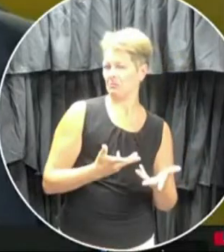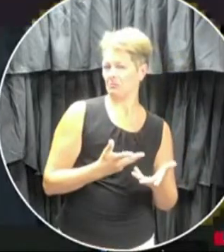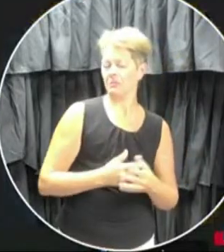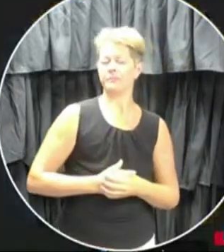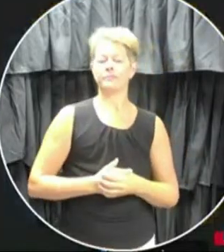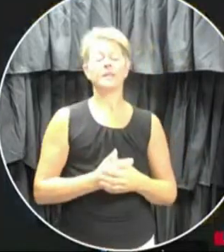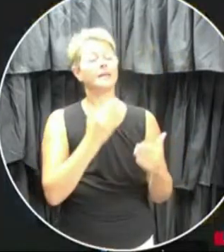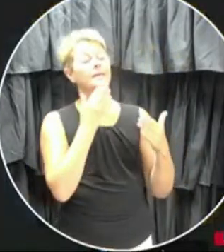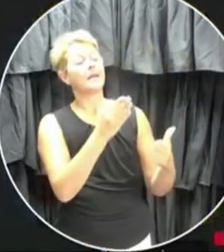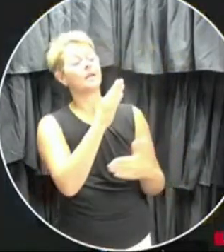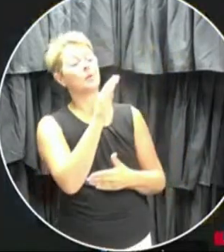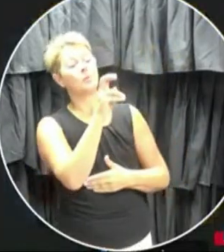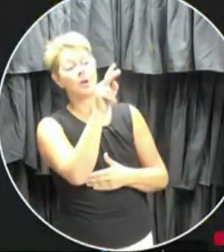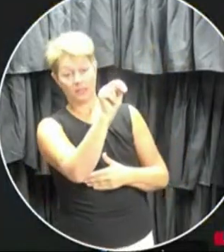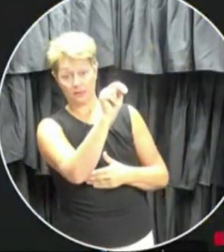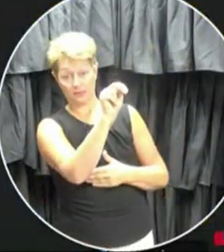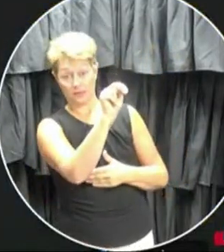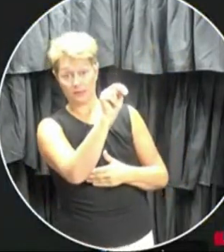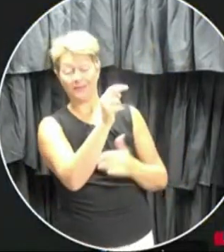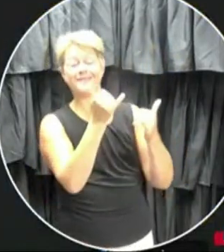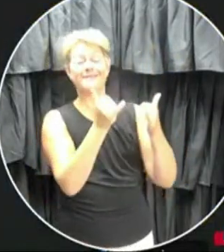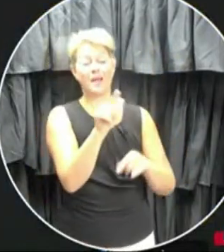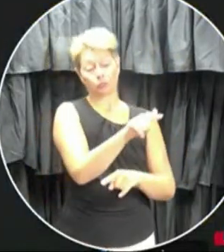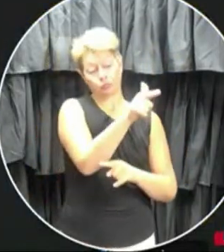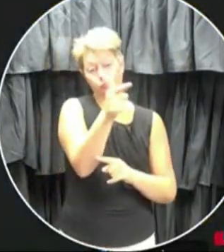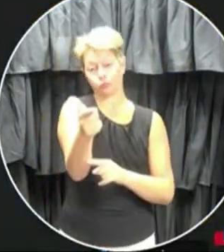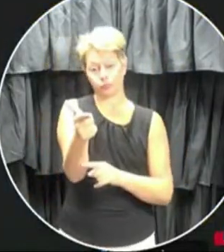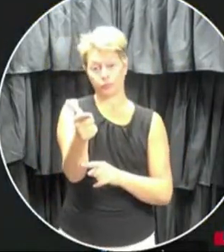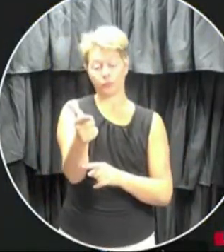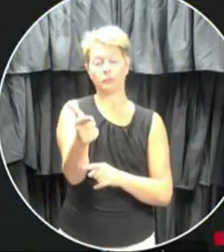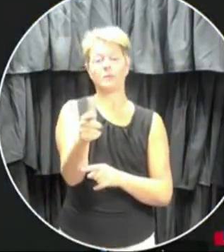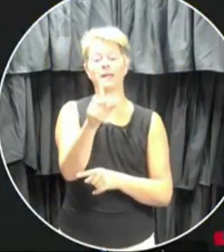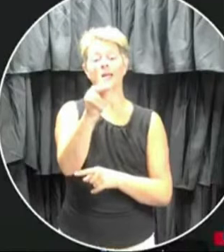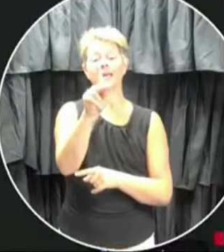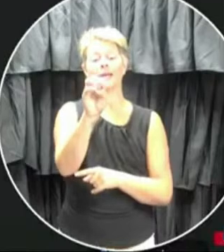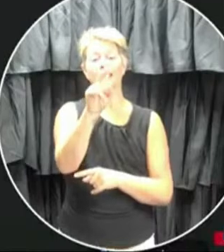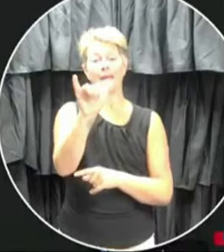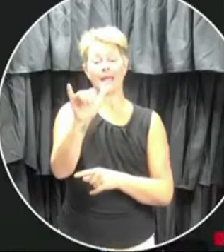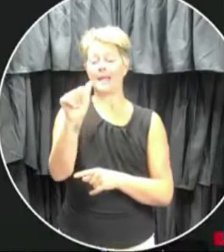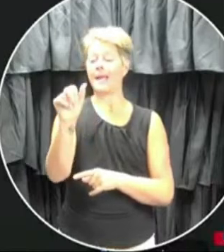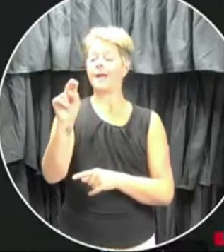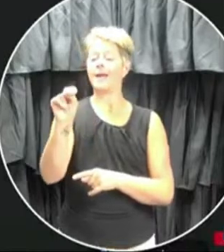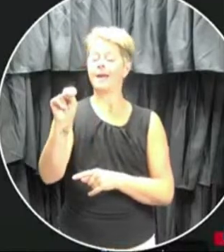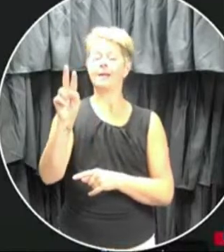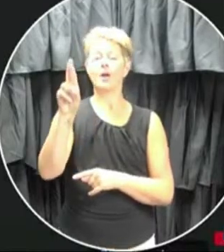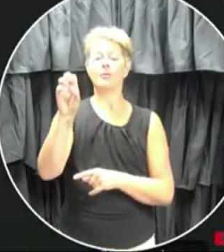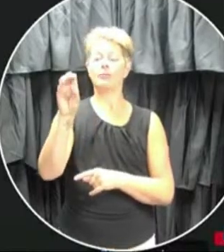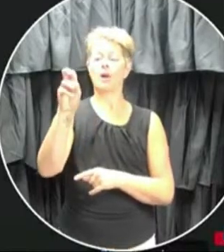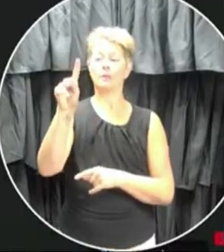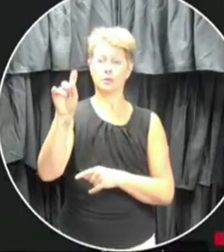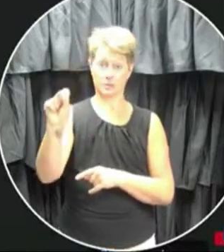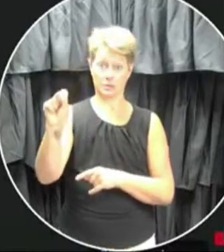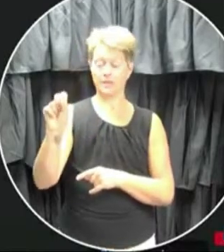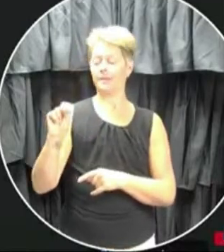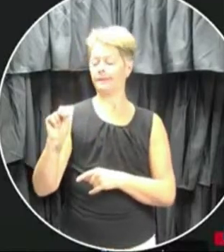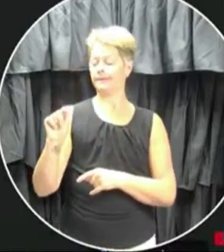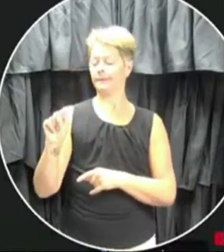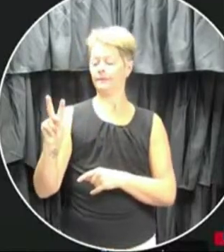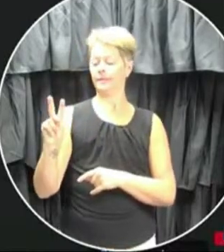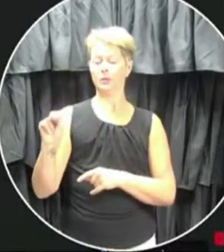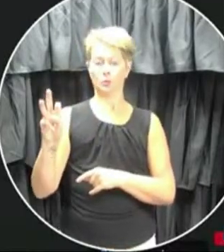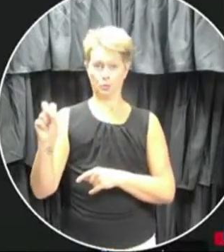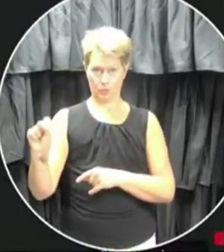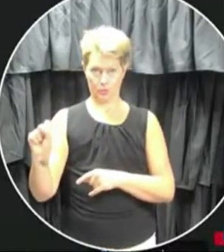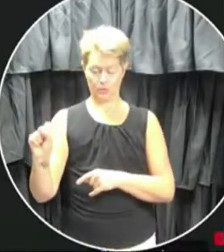Thank you, Brian. We are now moving to Kellyanne Roberts with NTV News. Kellyanne, you can unmute your mic and